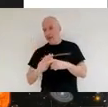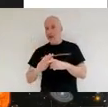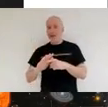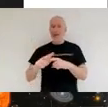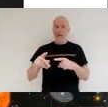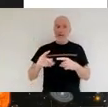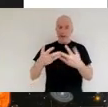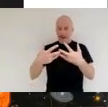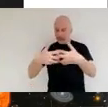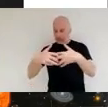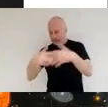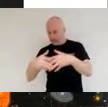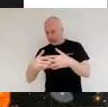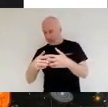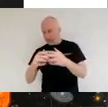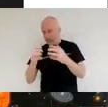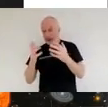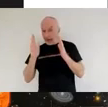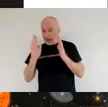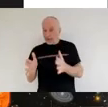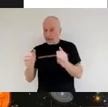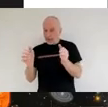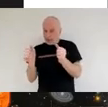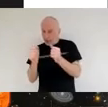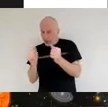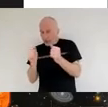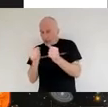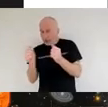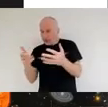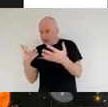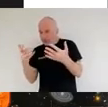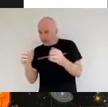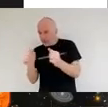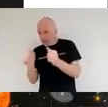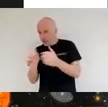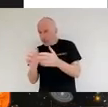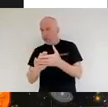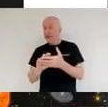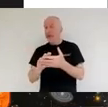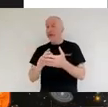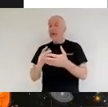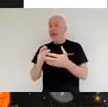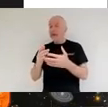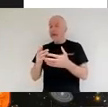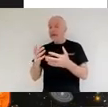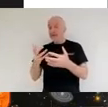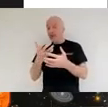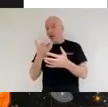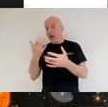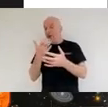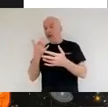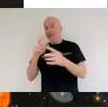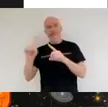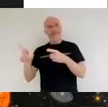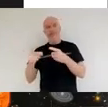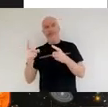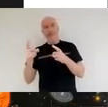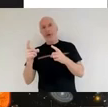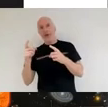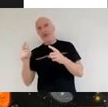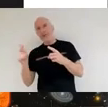down we're not going to get to see those incredibly faint sources and that's what we're looking for